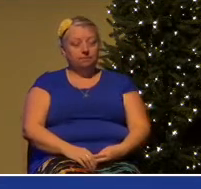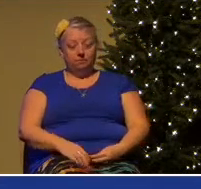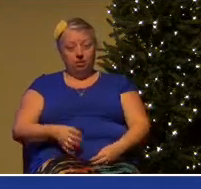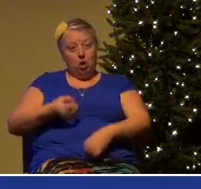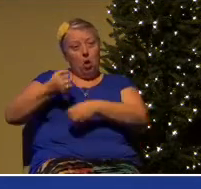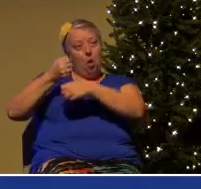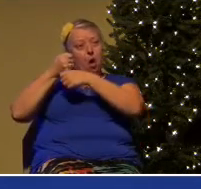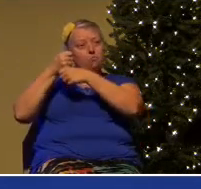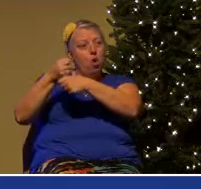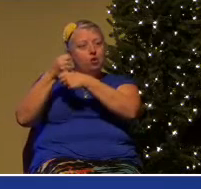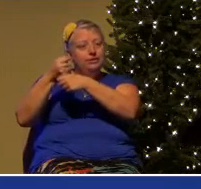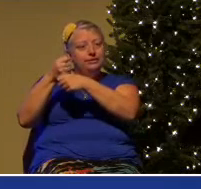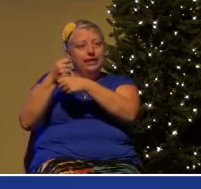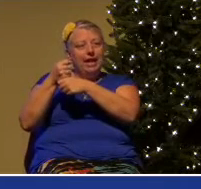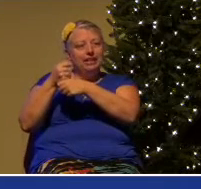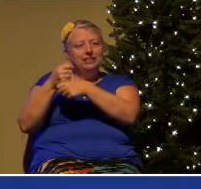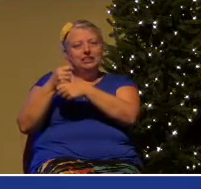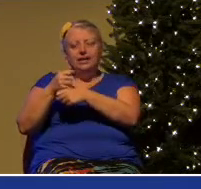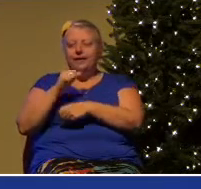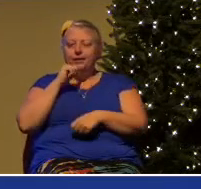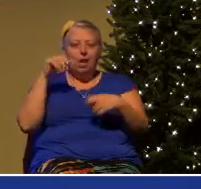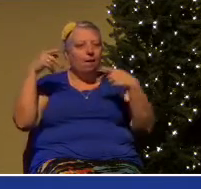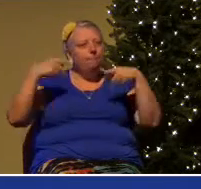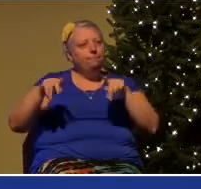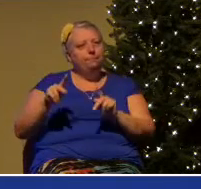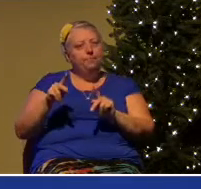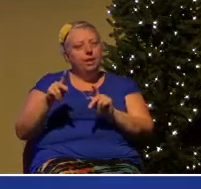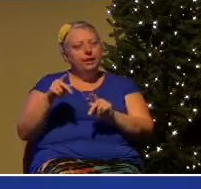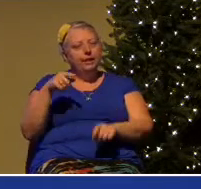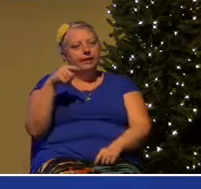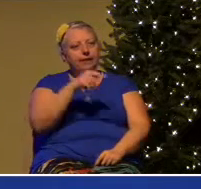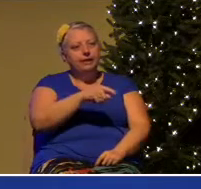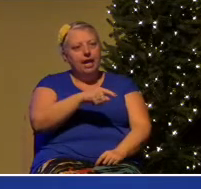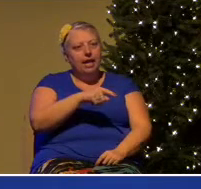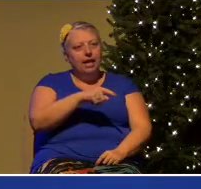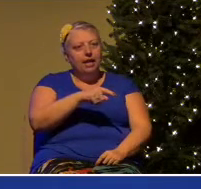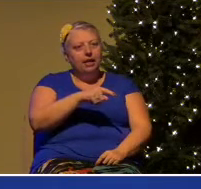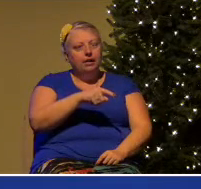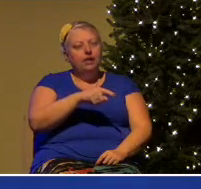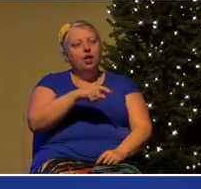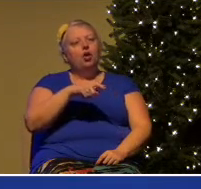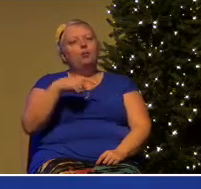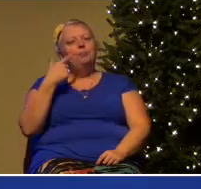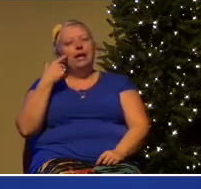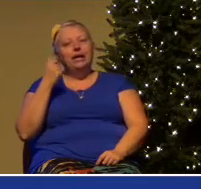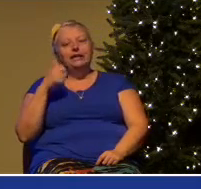there are some students who are offended by what that speaker's position is going to be.